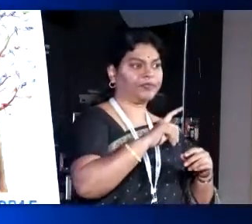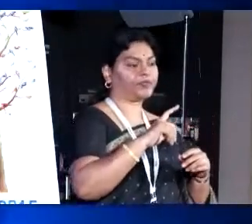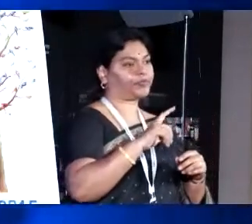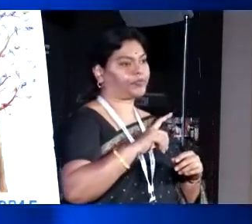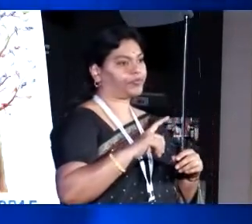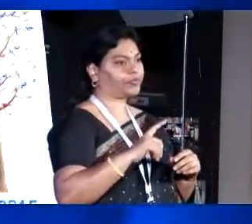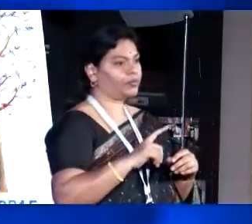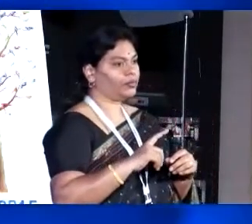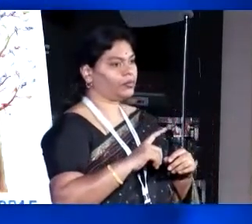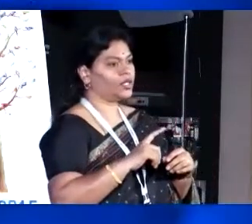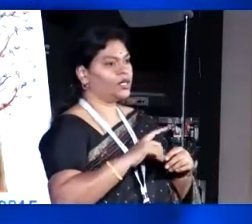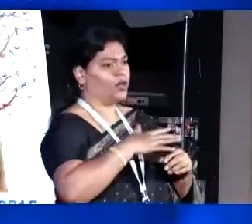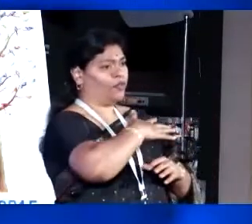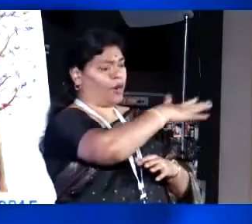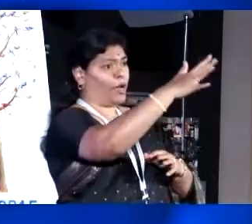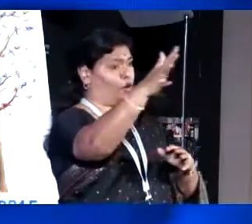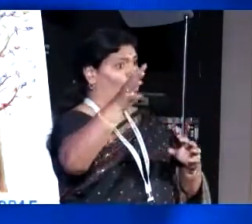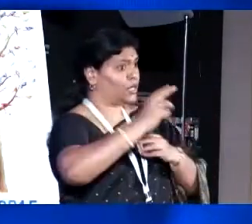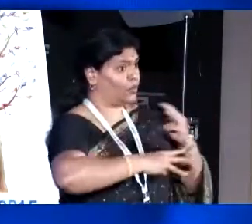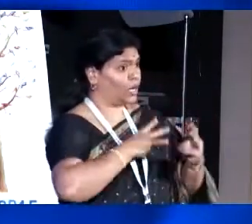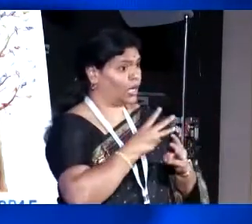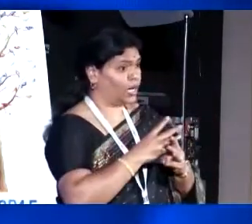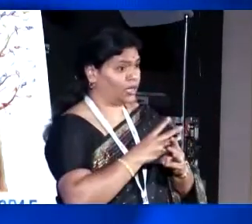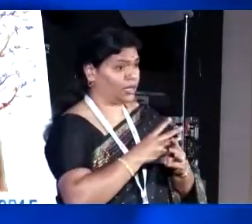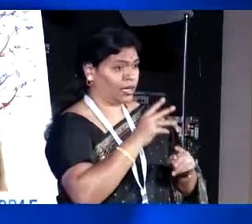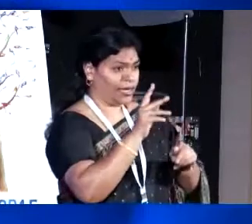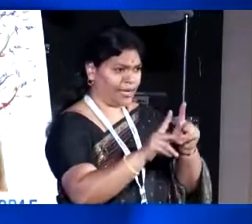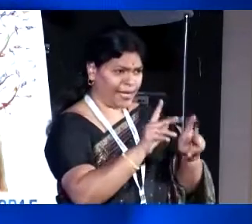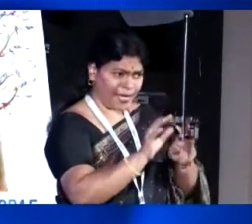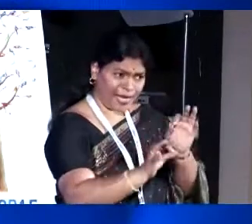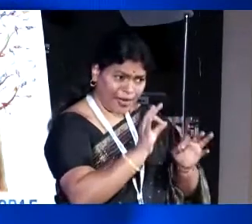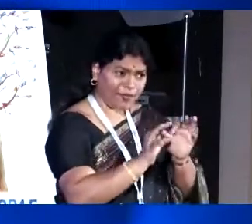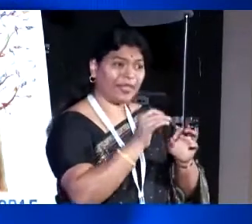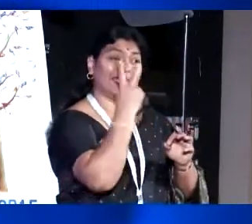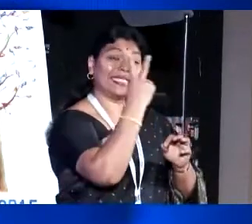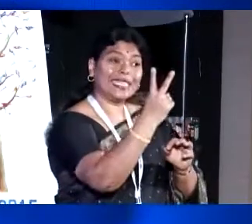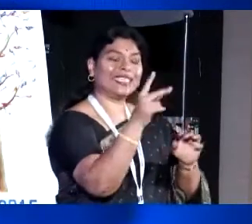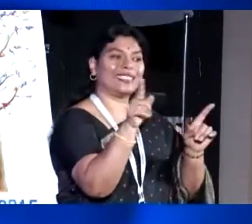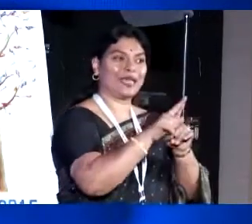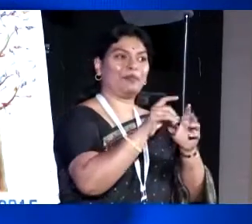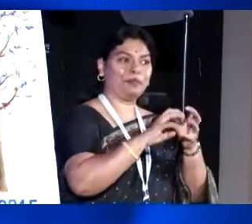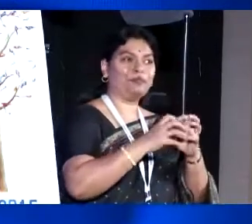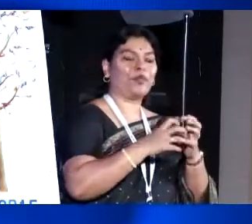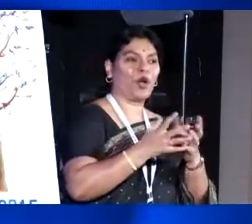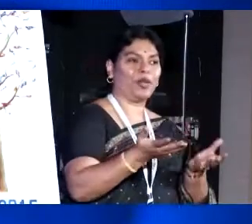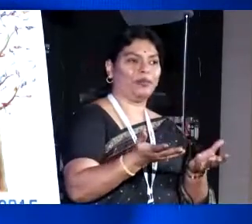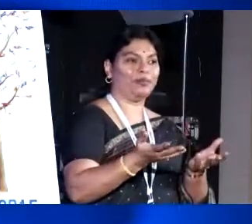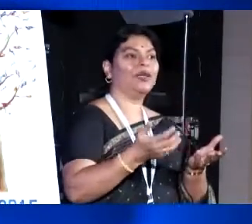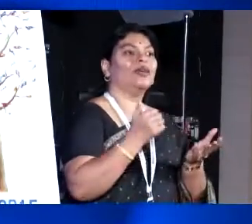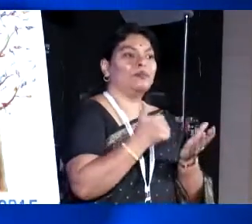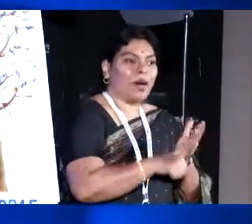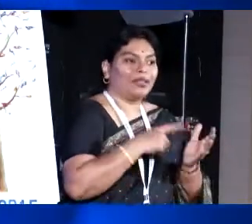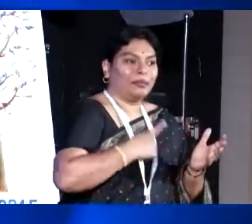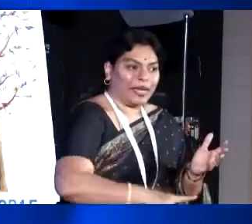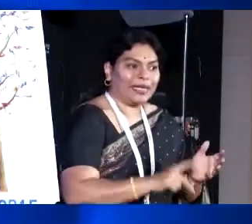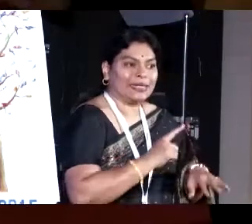women, you know, from across the globe, if they are going through this particular problem during menses, how